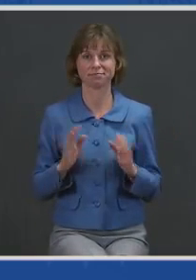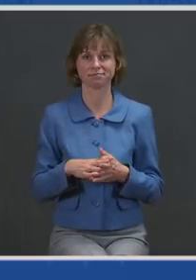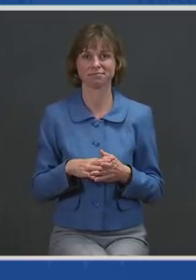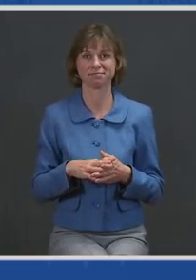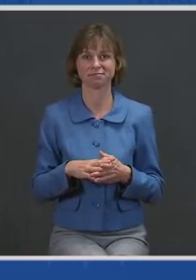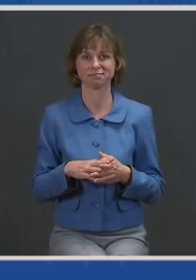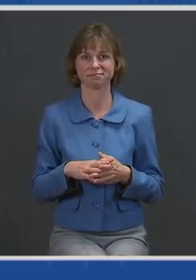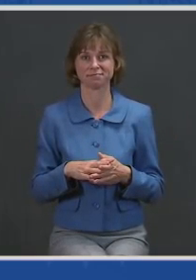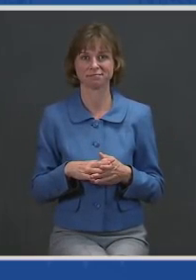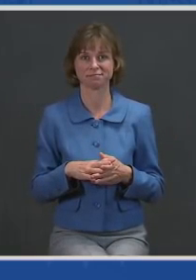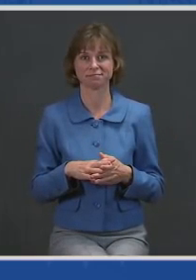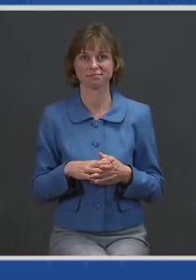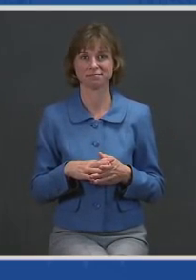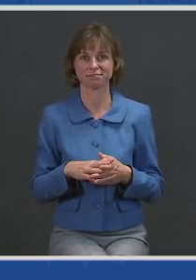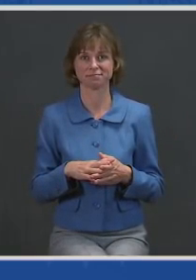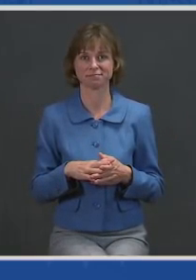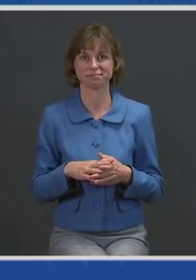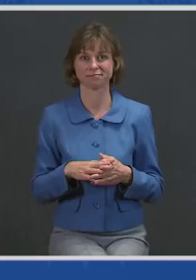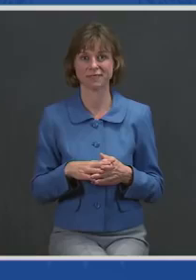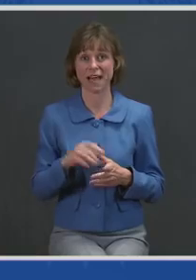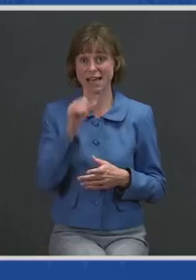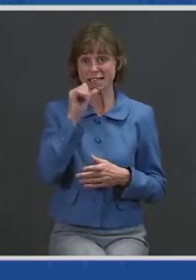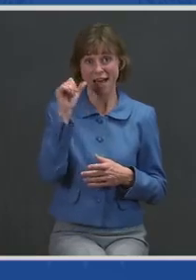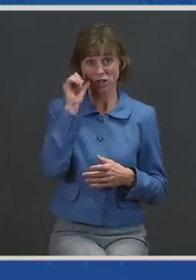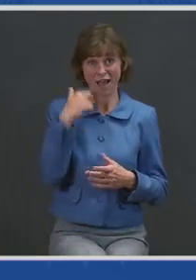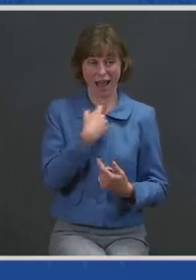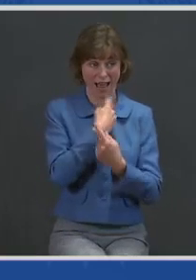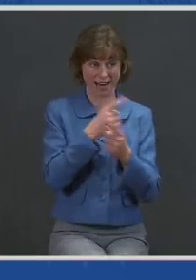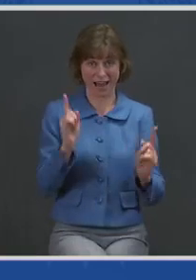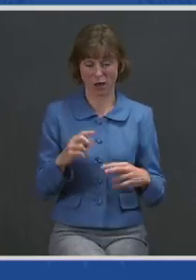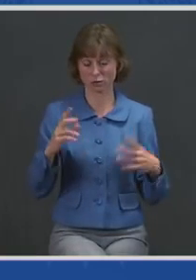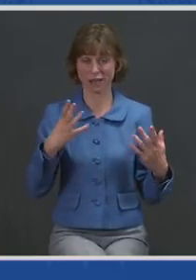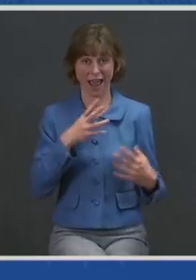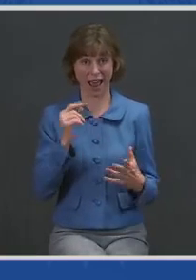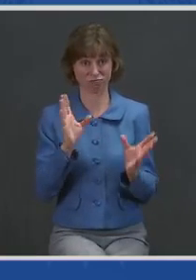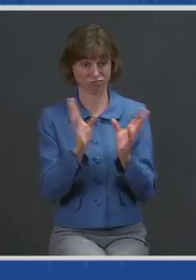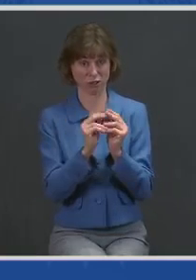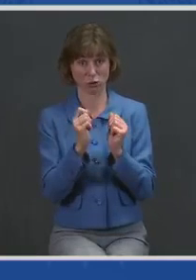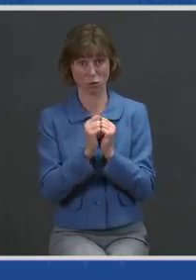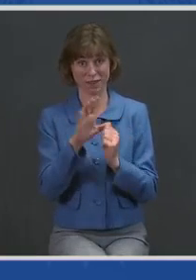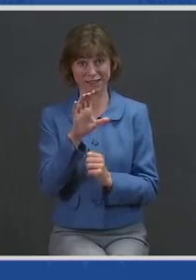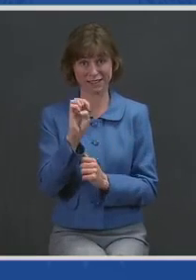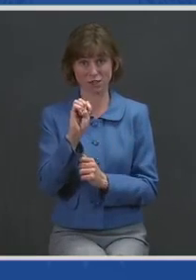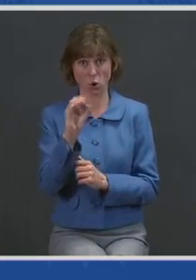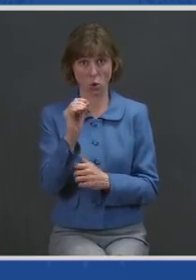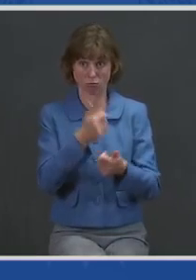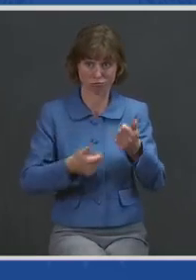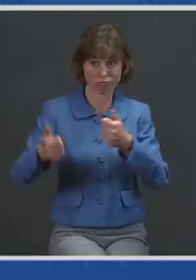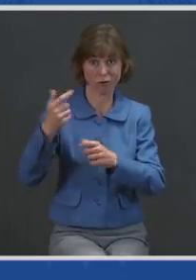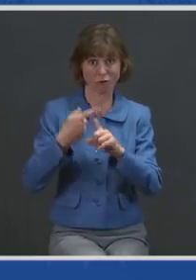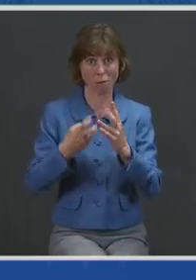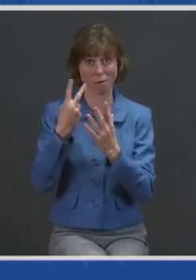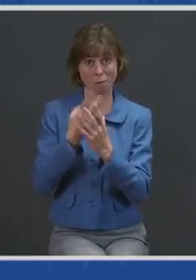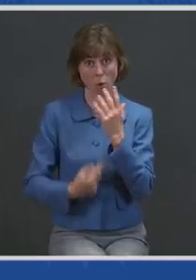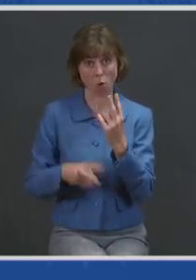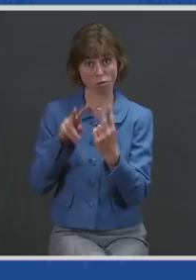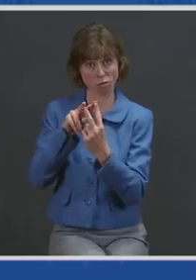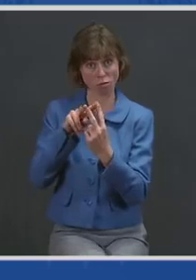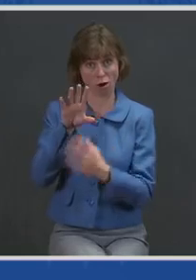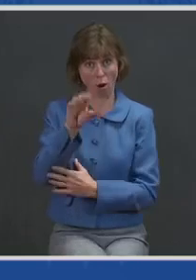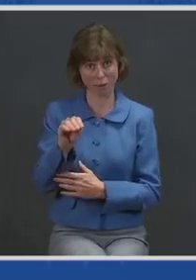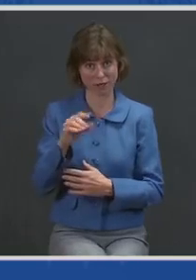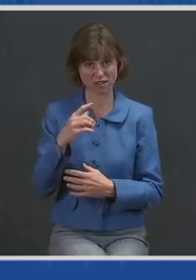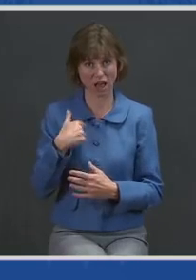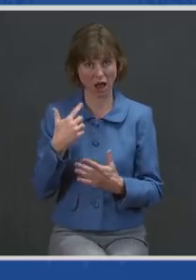announced – and I met with the CEOs of both companies – I announced our plan to buy an additional 100